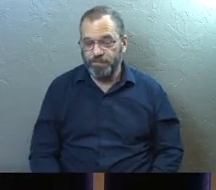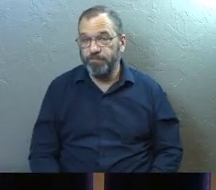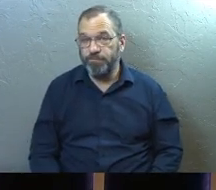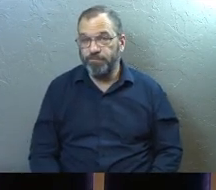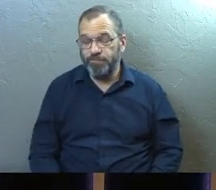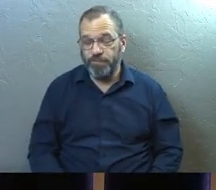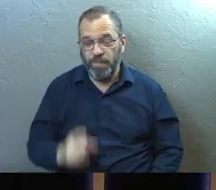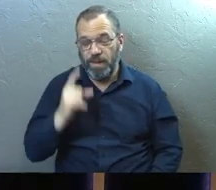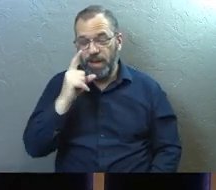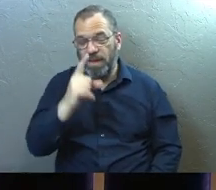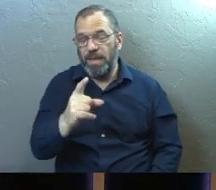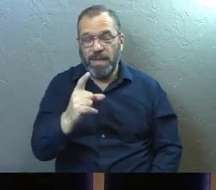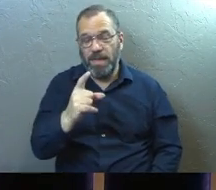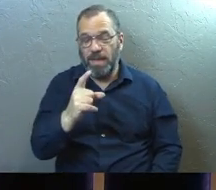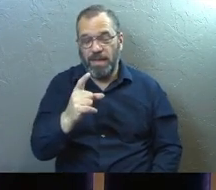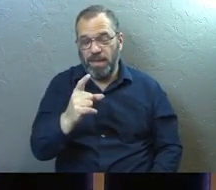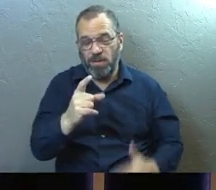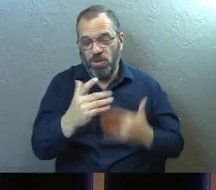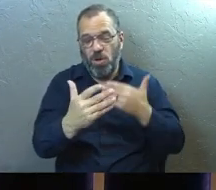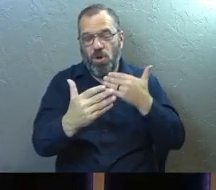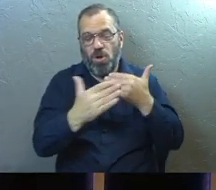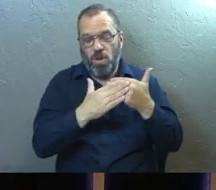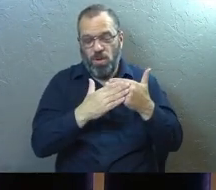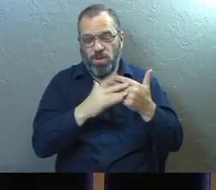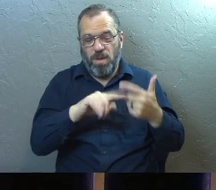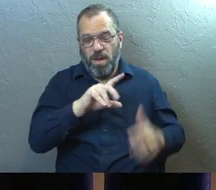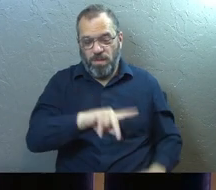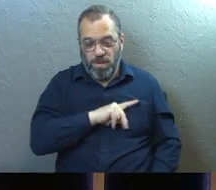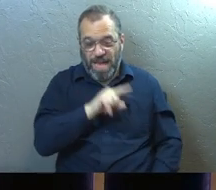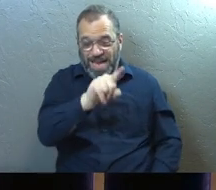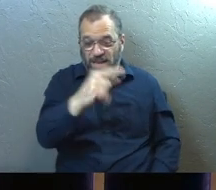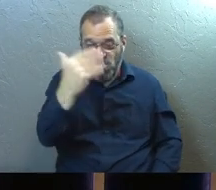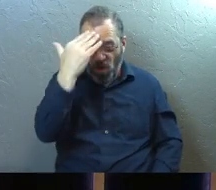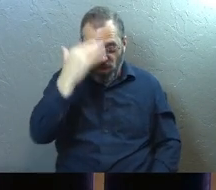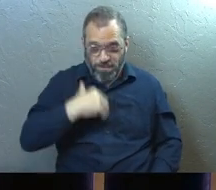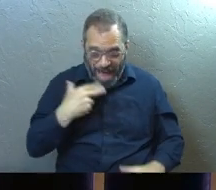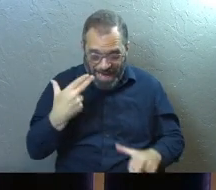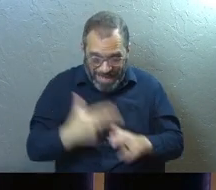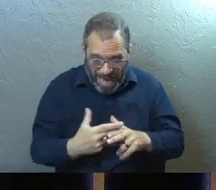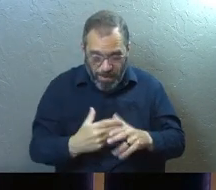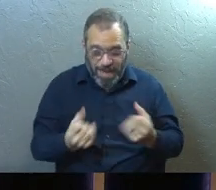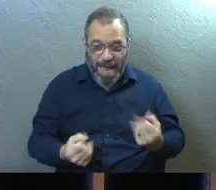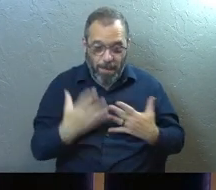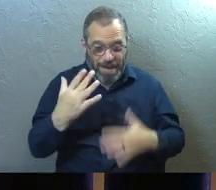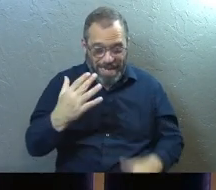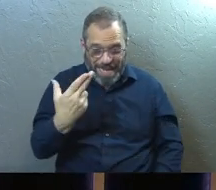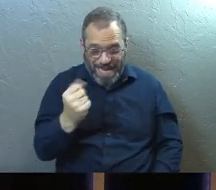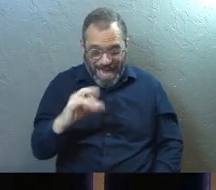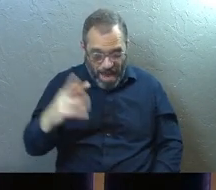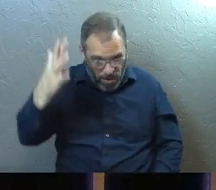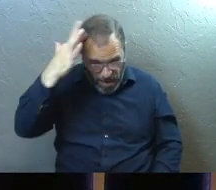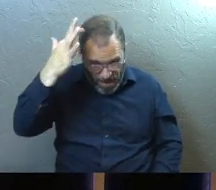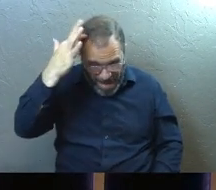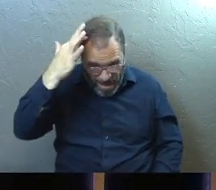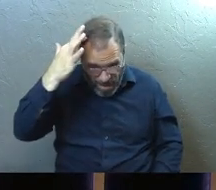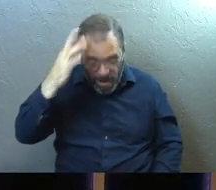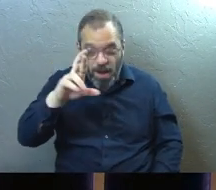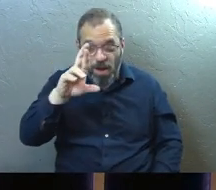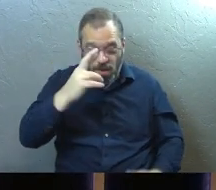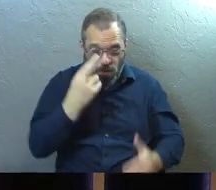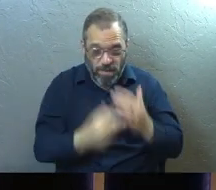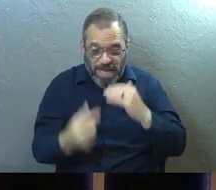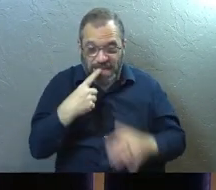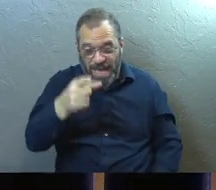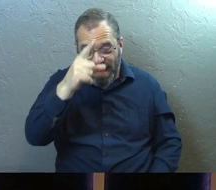The way he's close and personal, and he knows my name, and he knows the number of hairs on my head. And Revelation